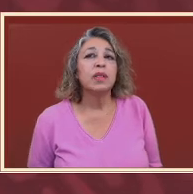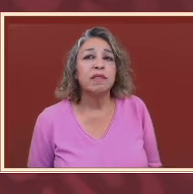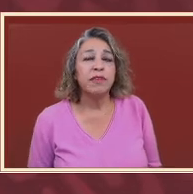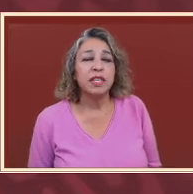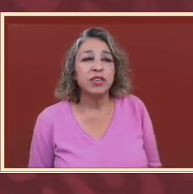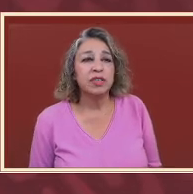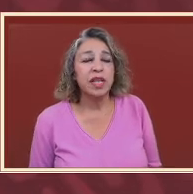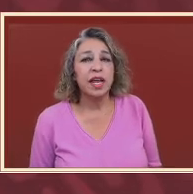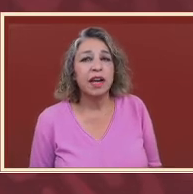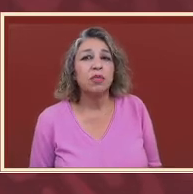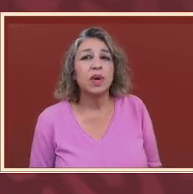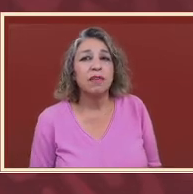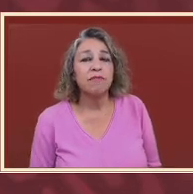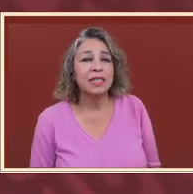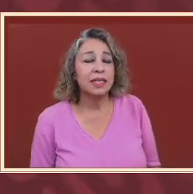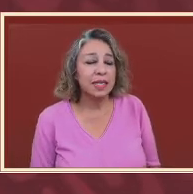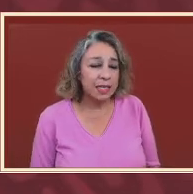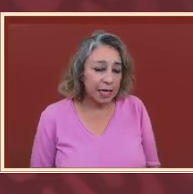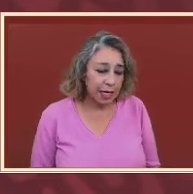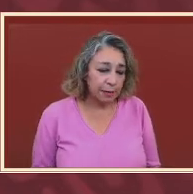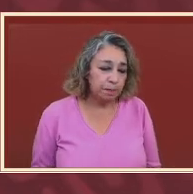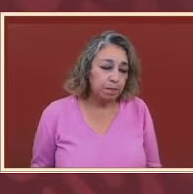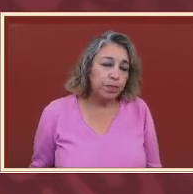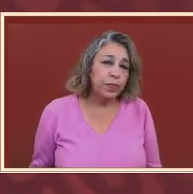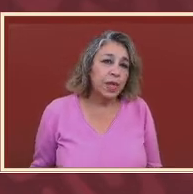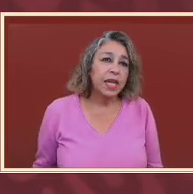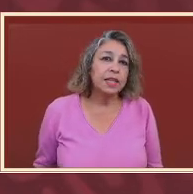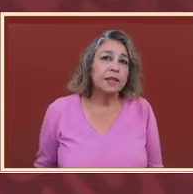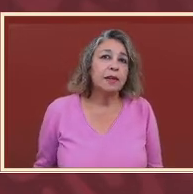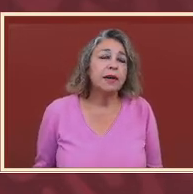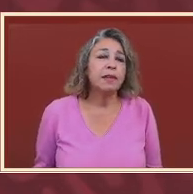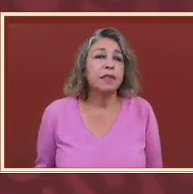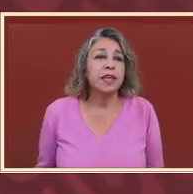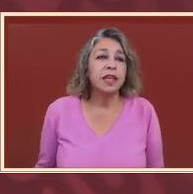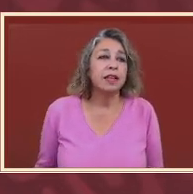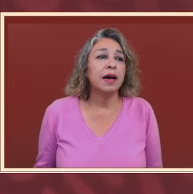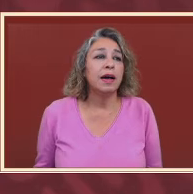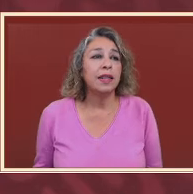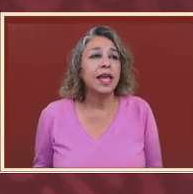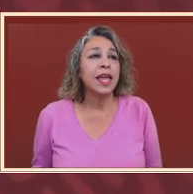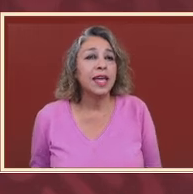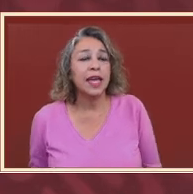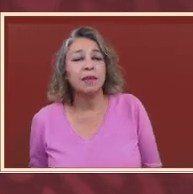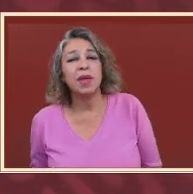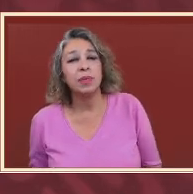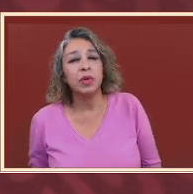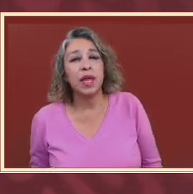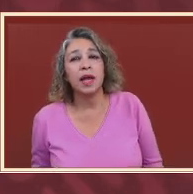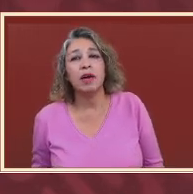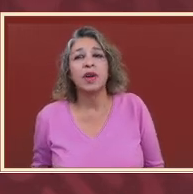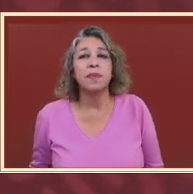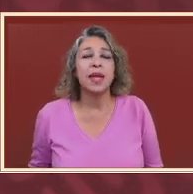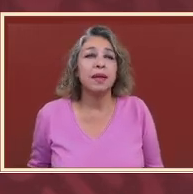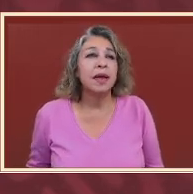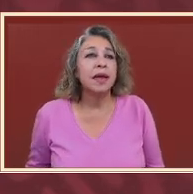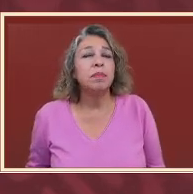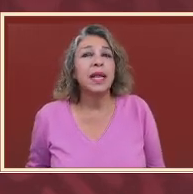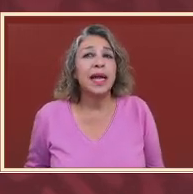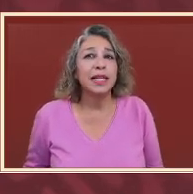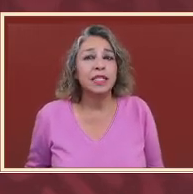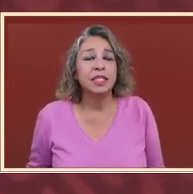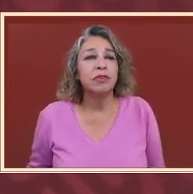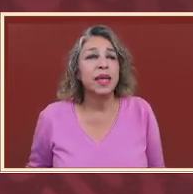wealthy investors that had already invested in the lake and people who had already made